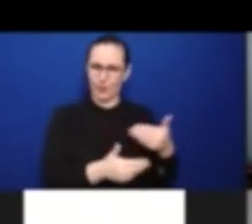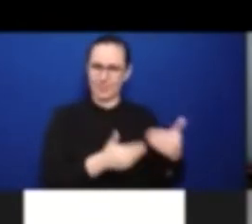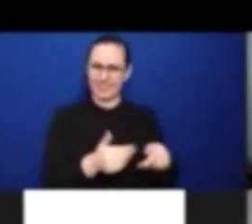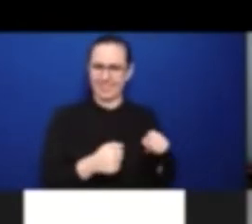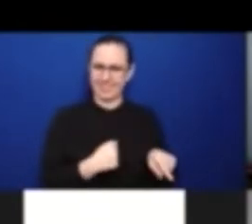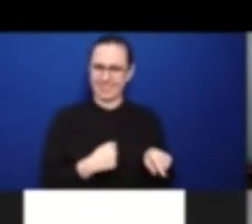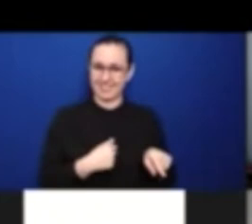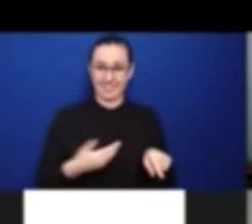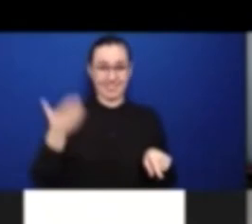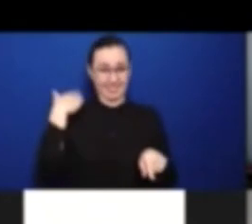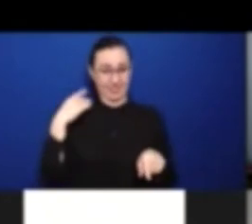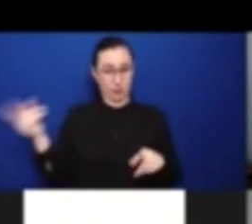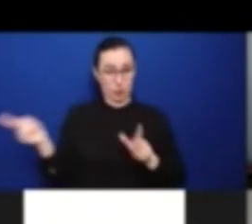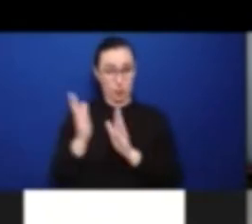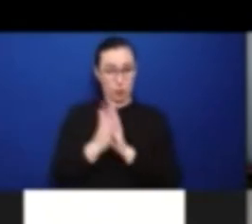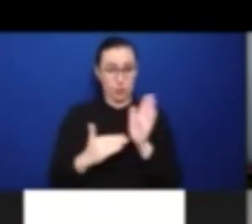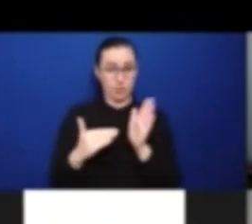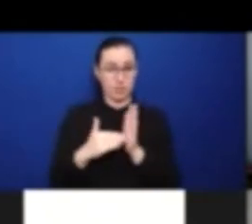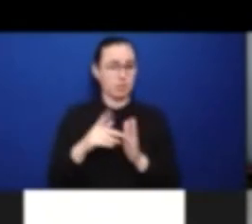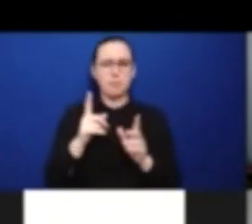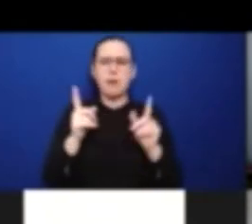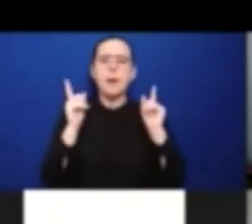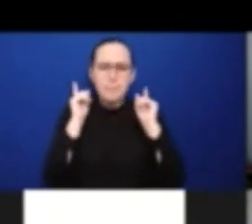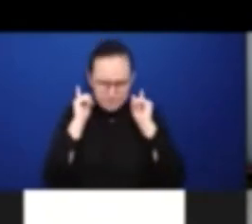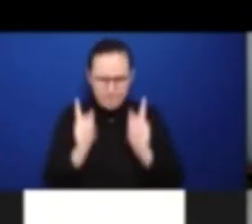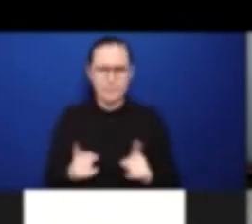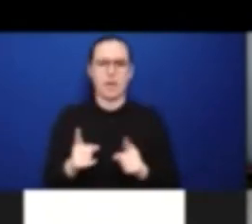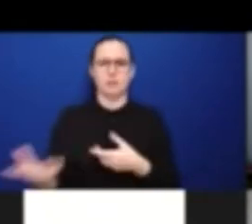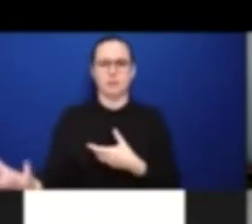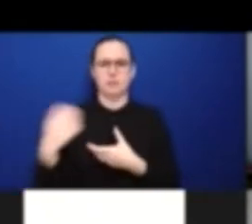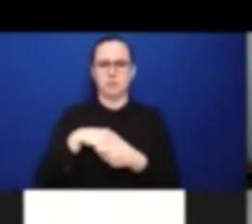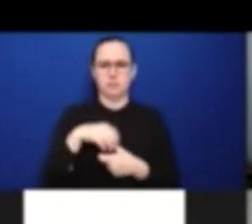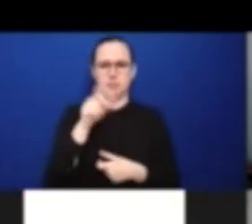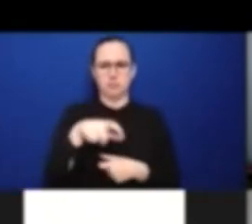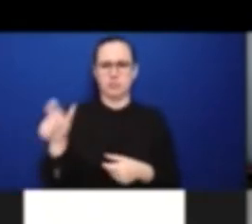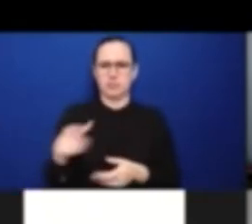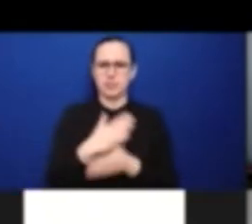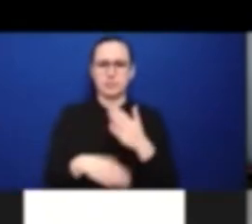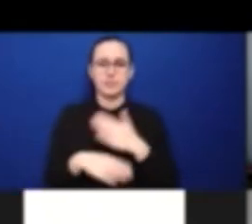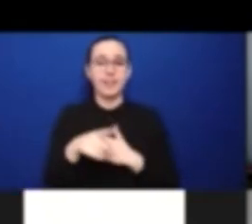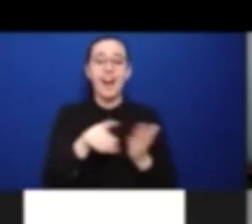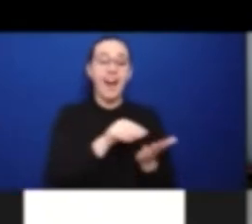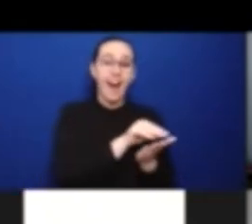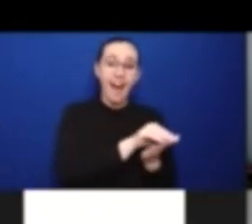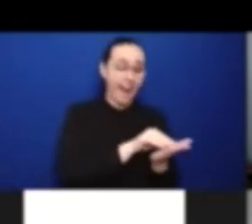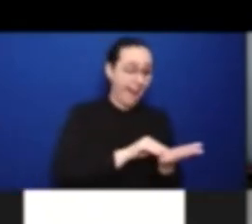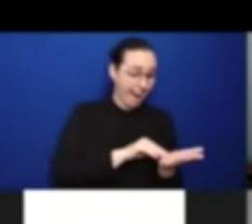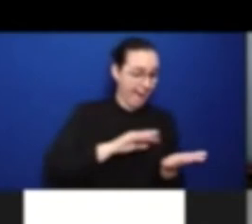draft anything without Disabled People at the table. the